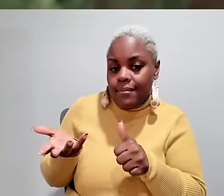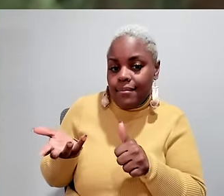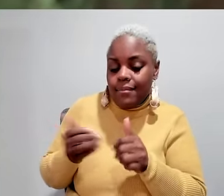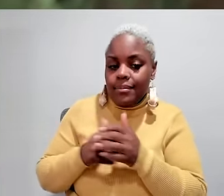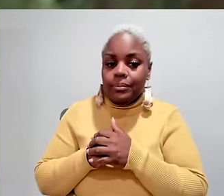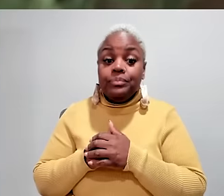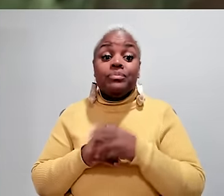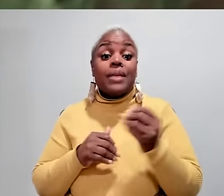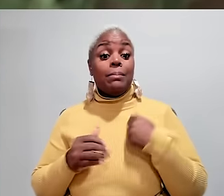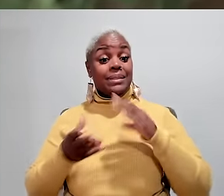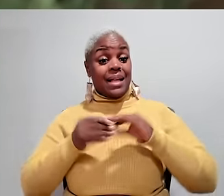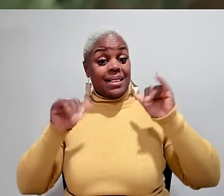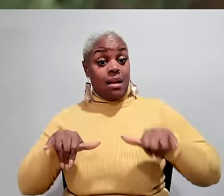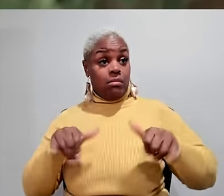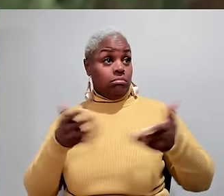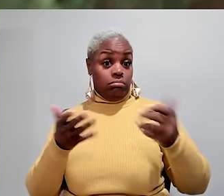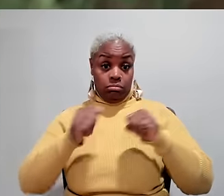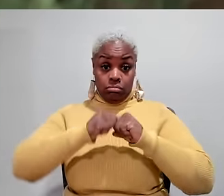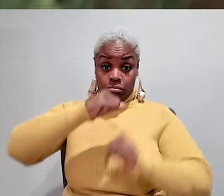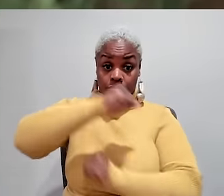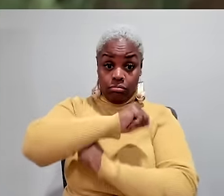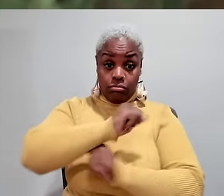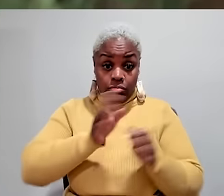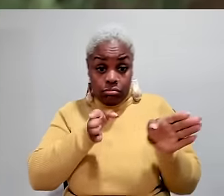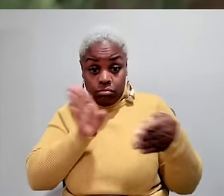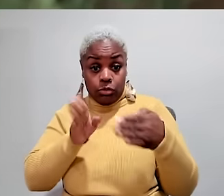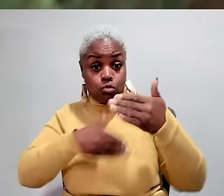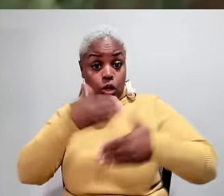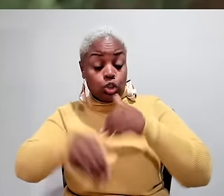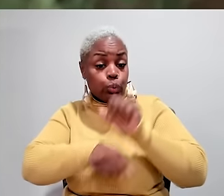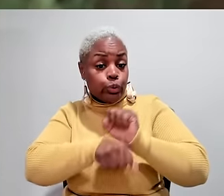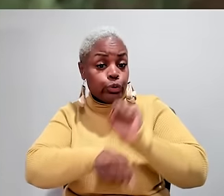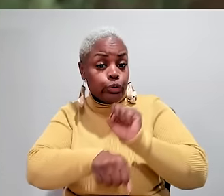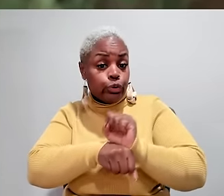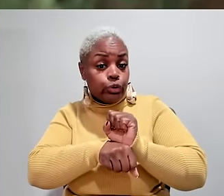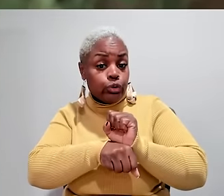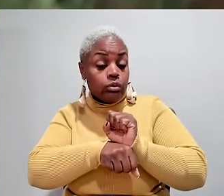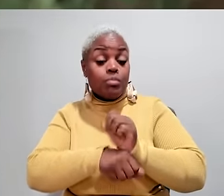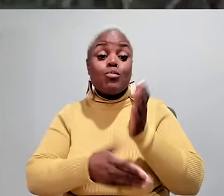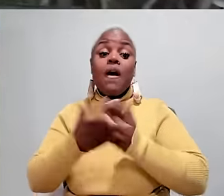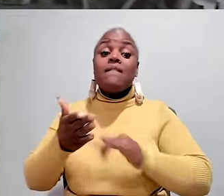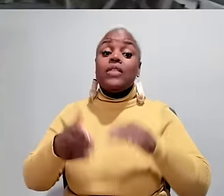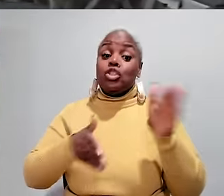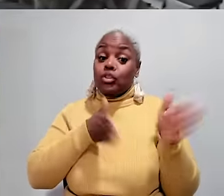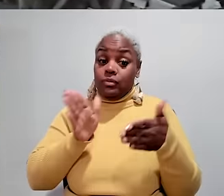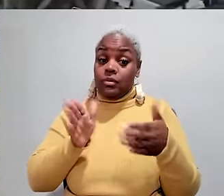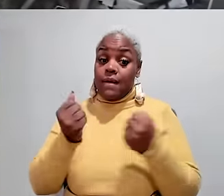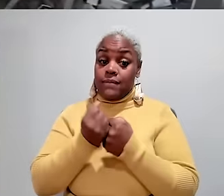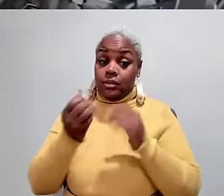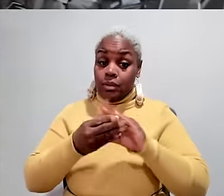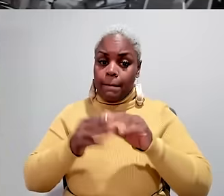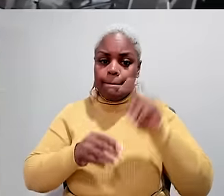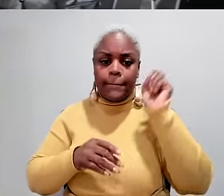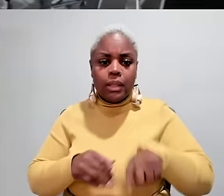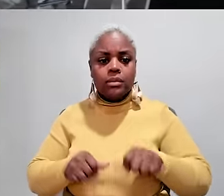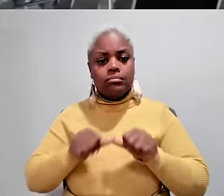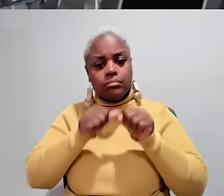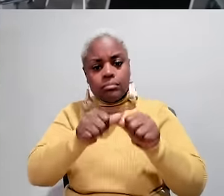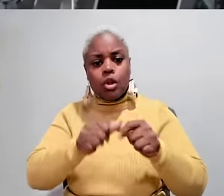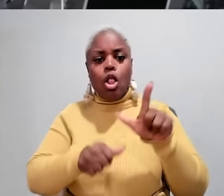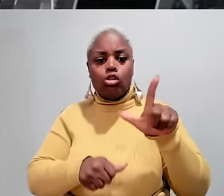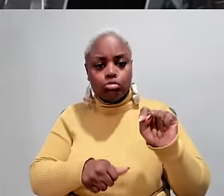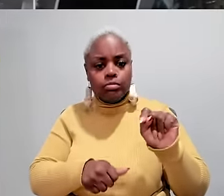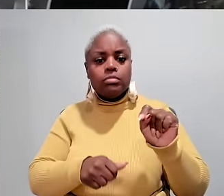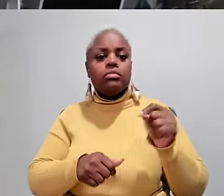about doing that. And I'm saying there has to be a fundamental shift in how that process works. JUDY Part of that shift,